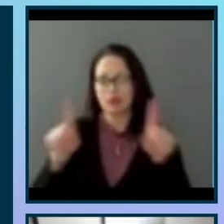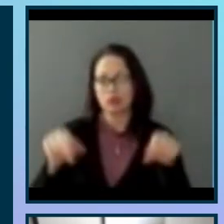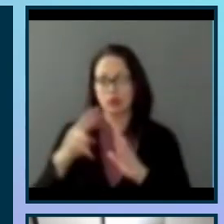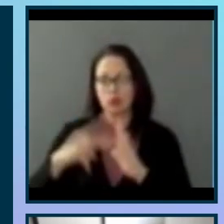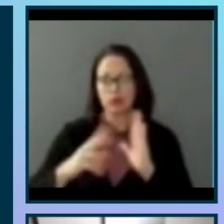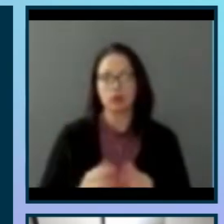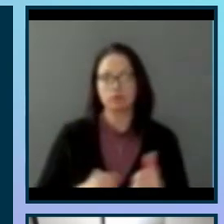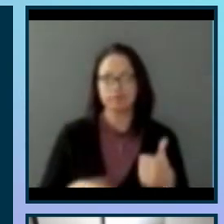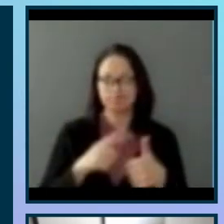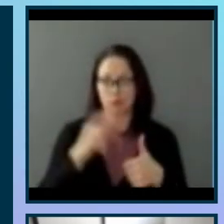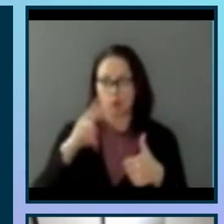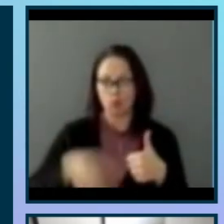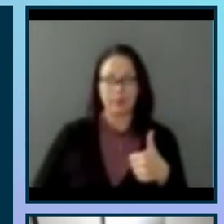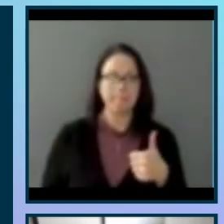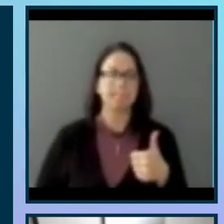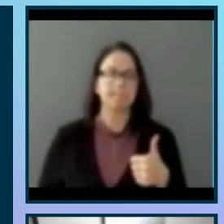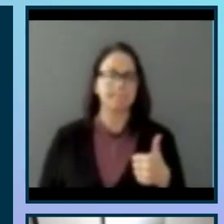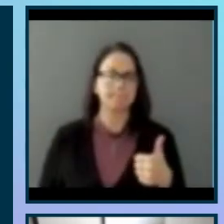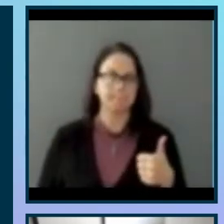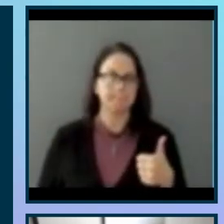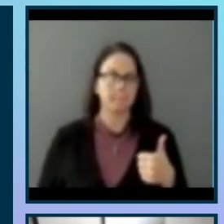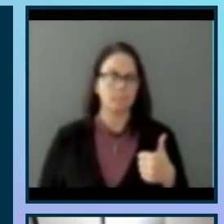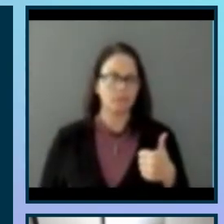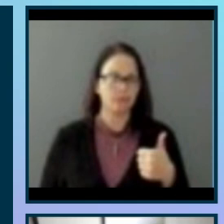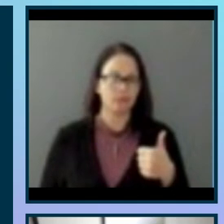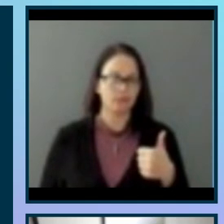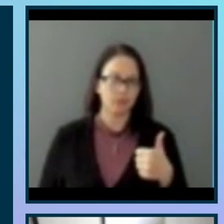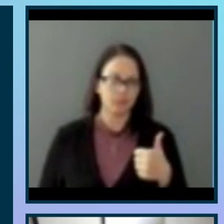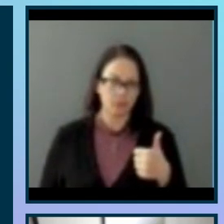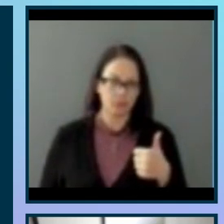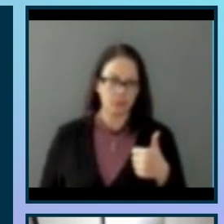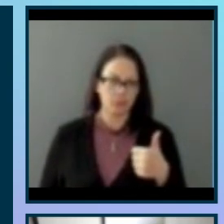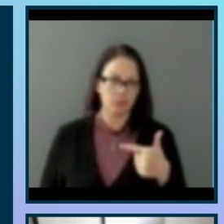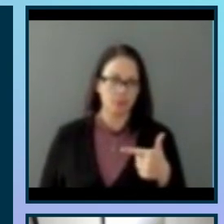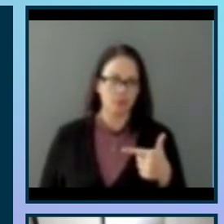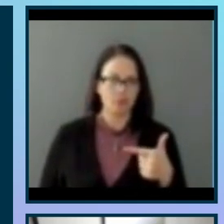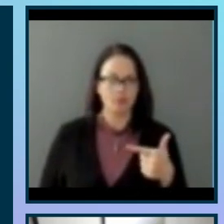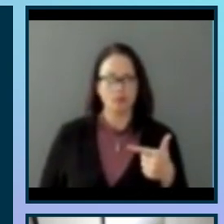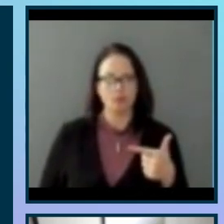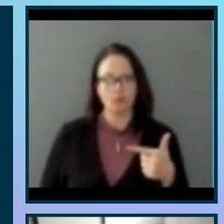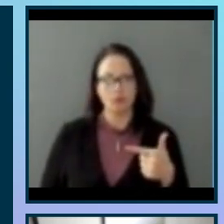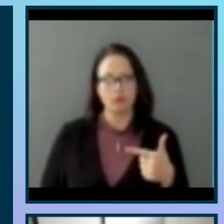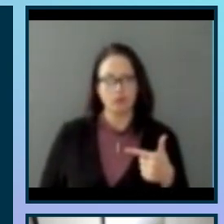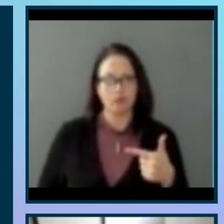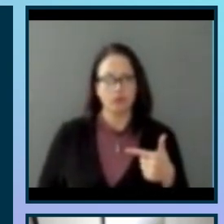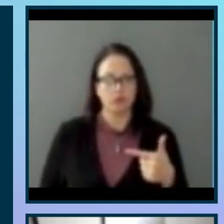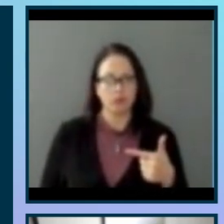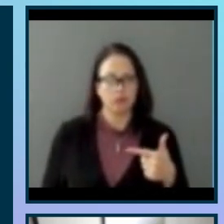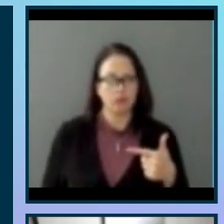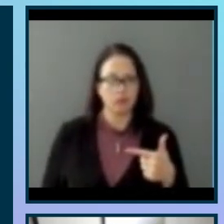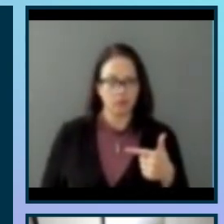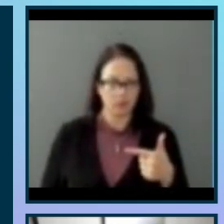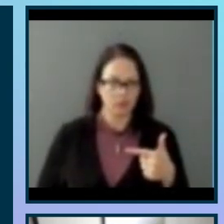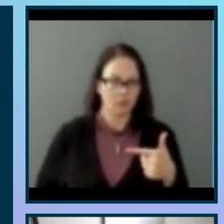the organization of data must be kept keyboard navigable. Data comparison needs to be simplified for screen reader